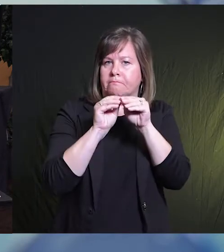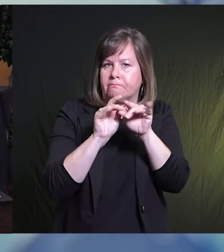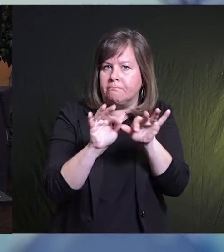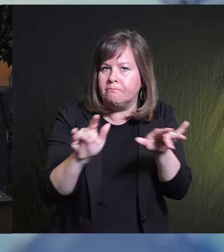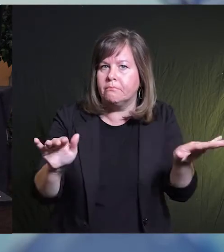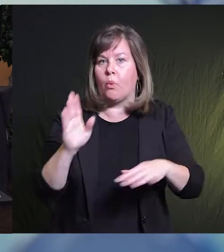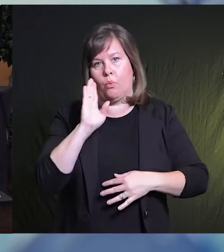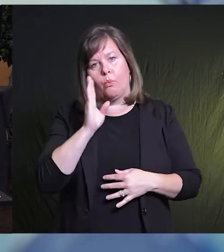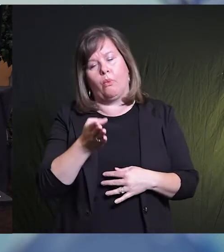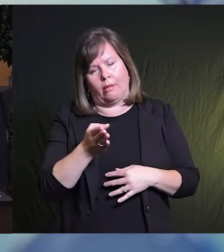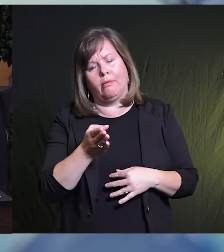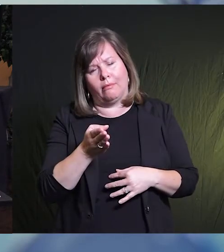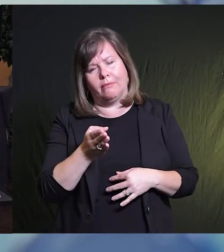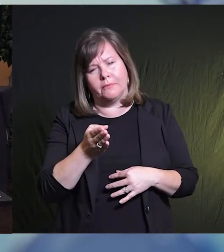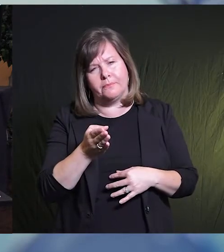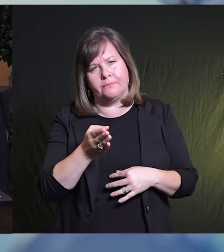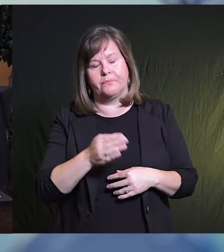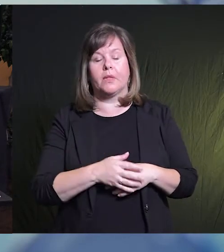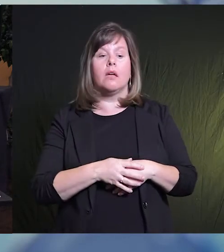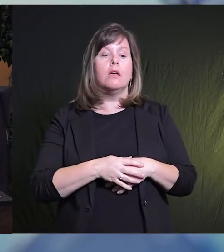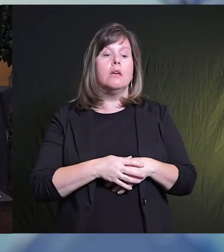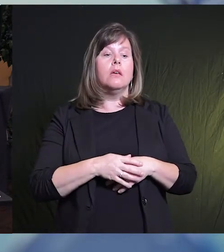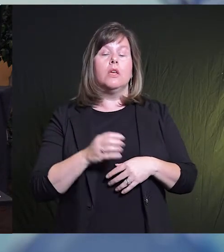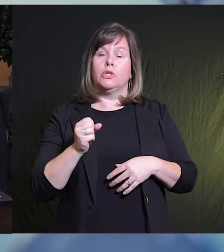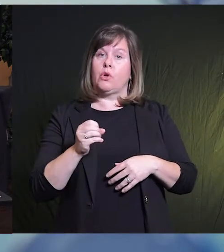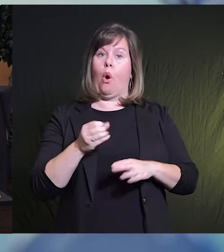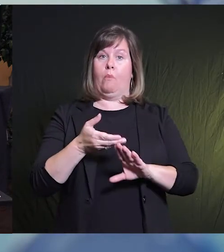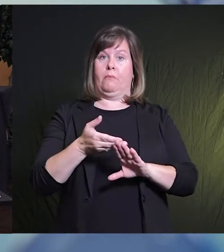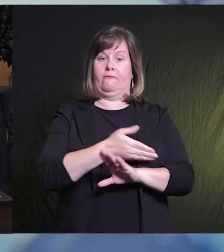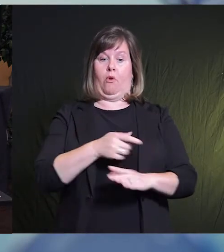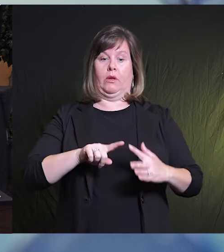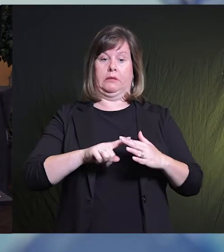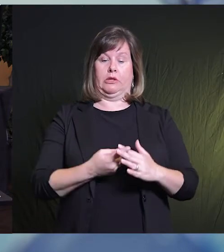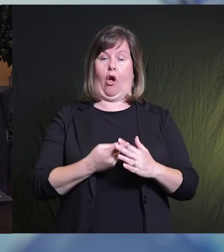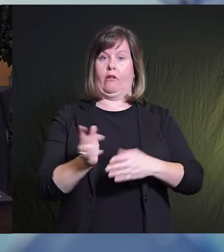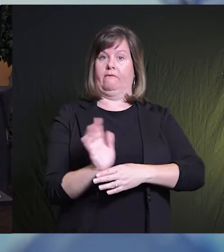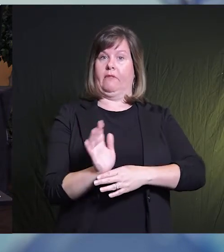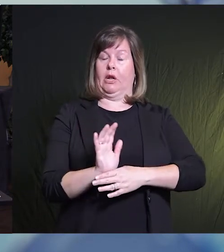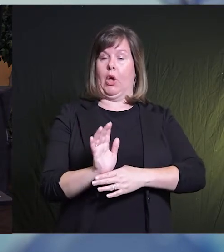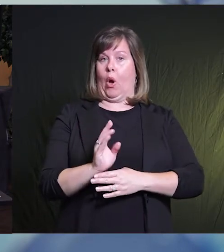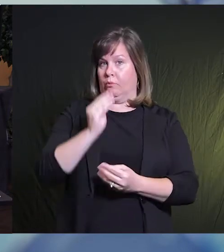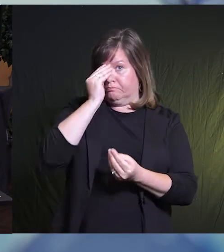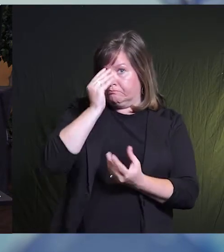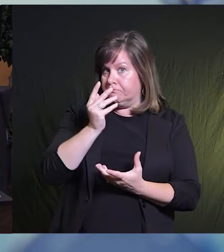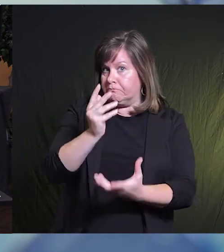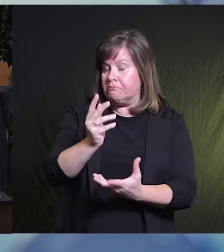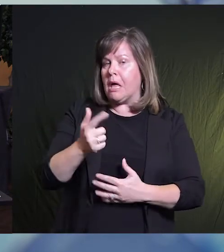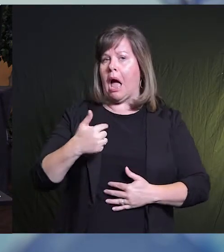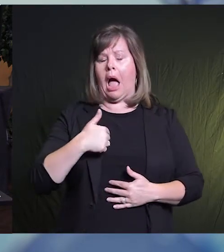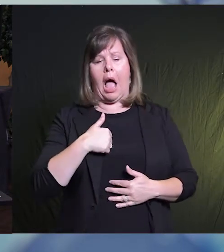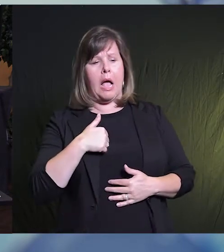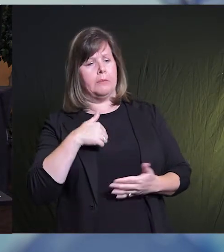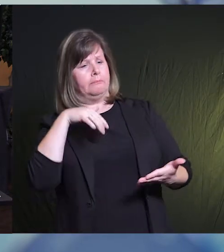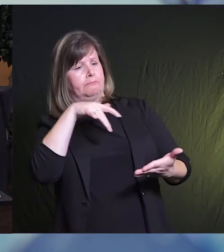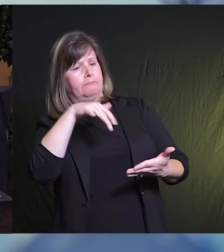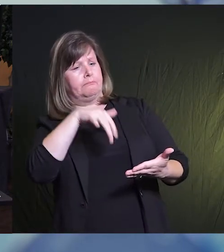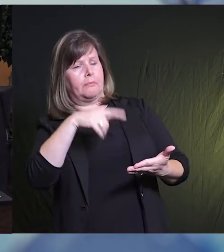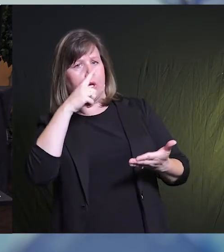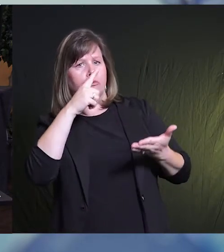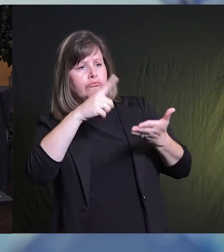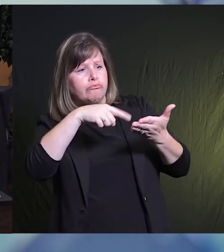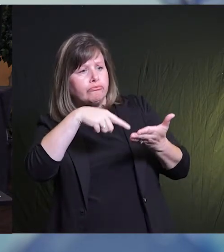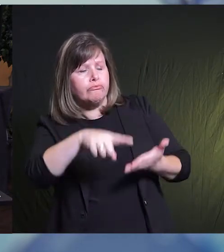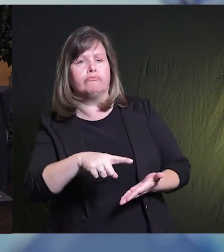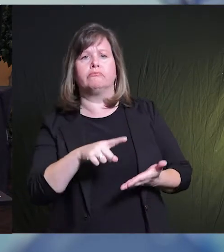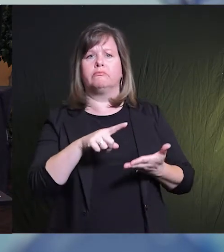atmosphere. And so before coming down here for for this update I actually spent a few moments printing off some